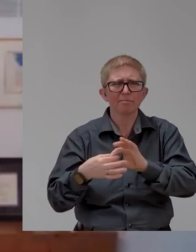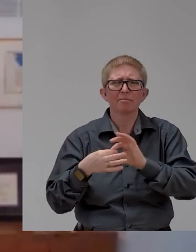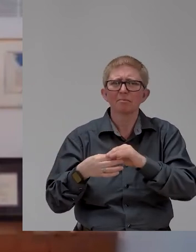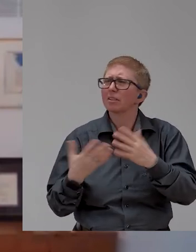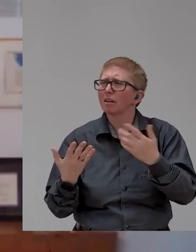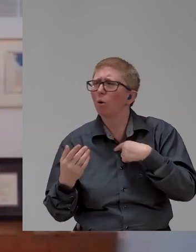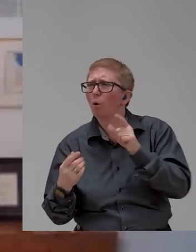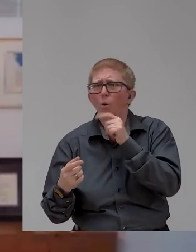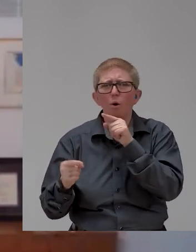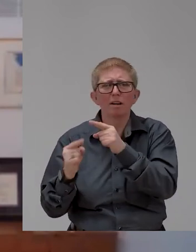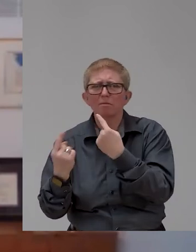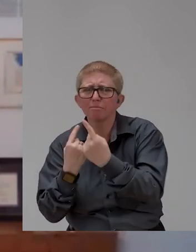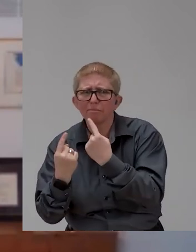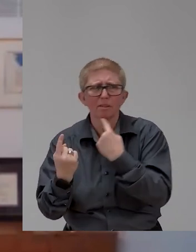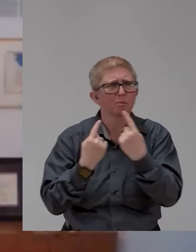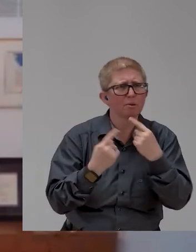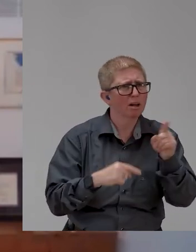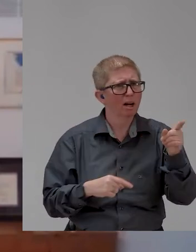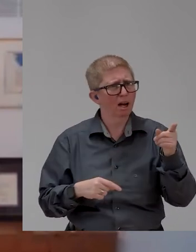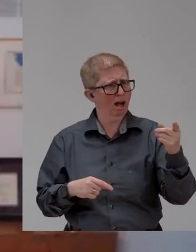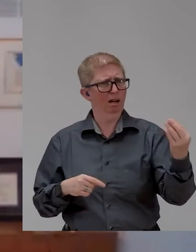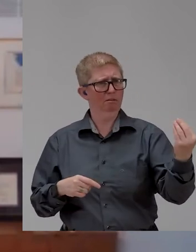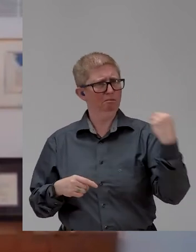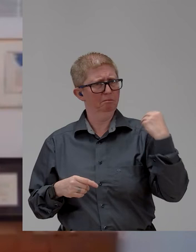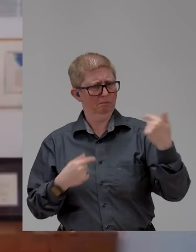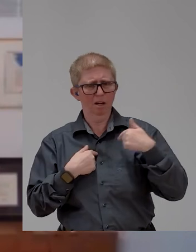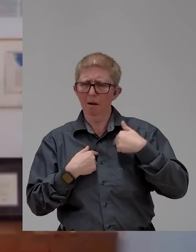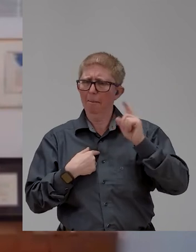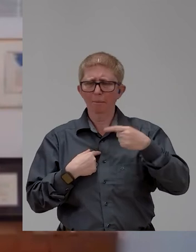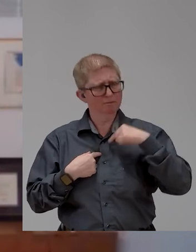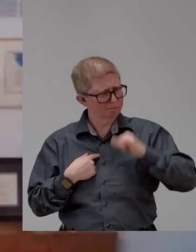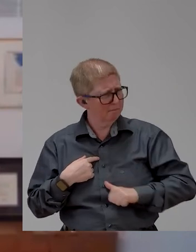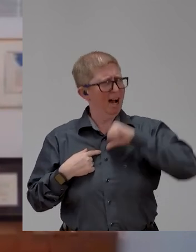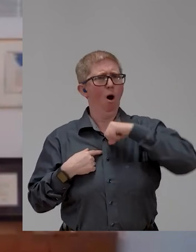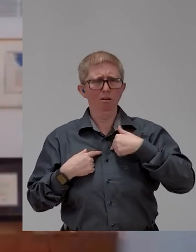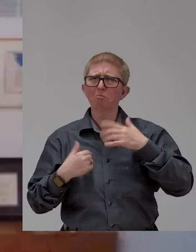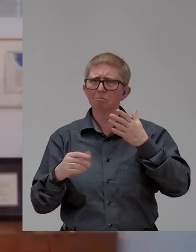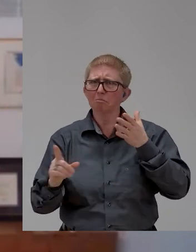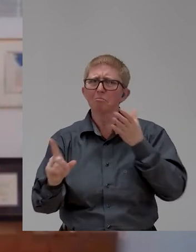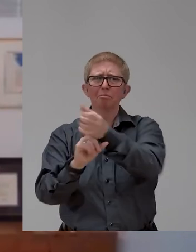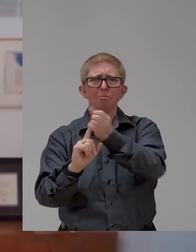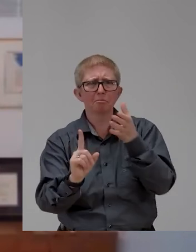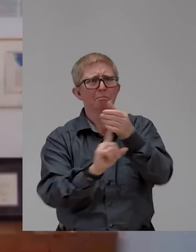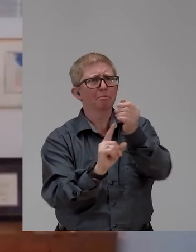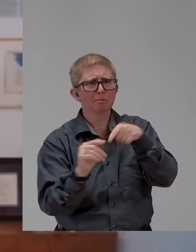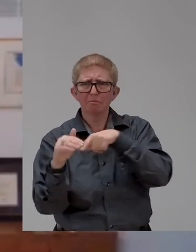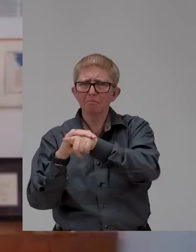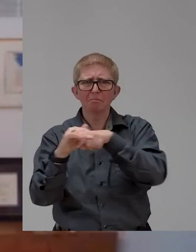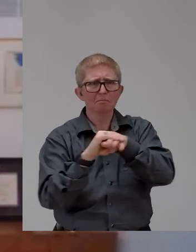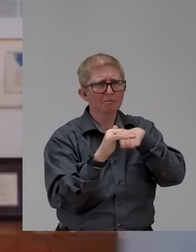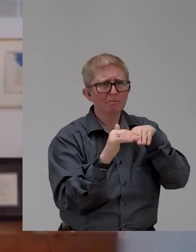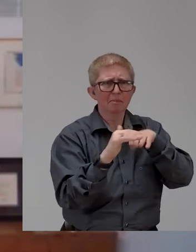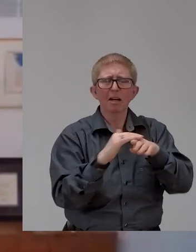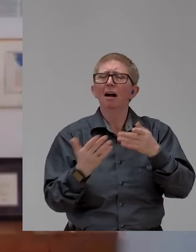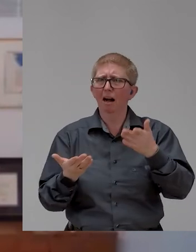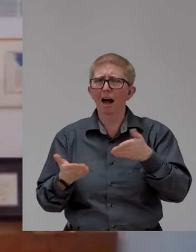all of these great accomplishments related to accessible technology, right? We should be proud that, you know, our mobile phones